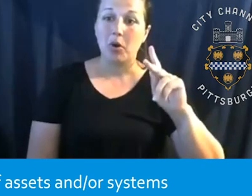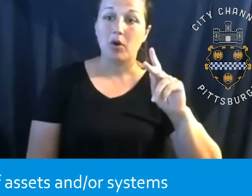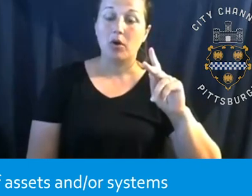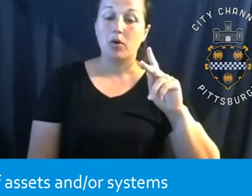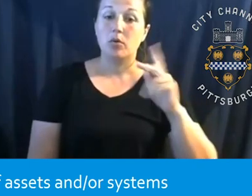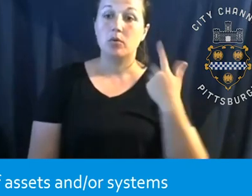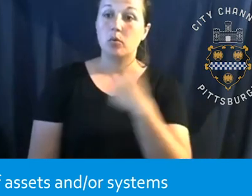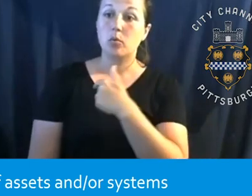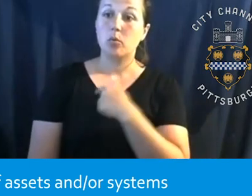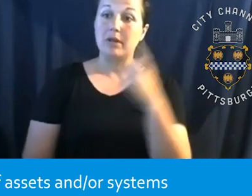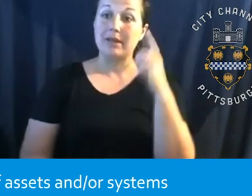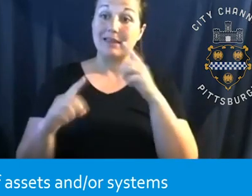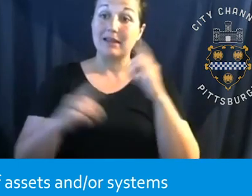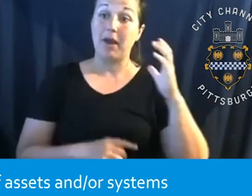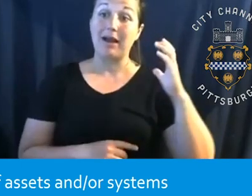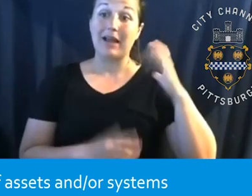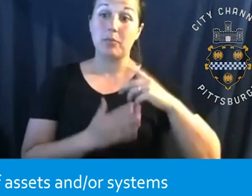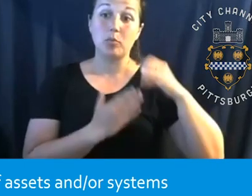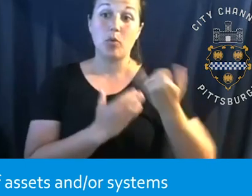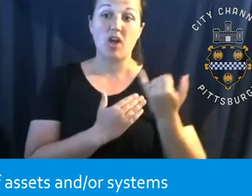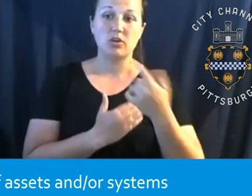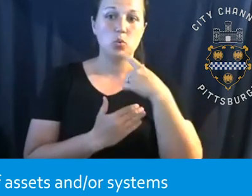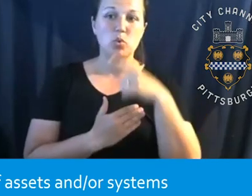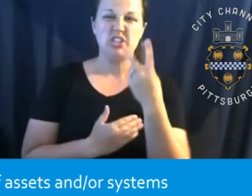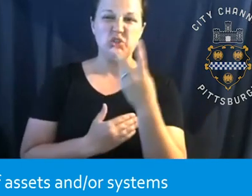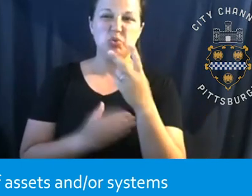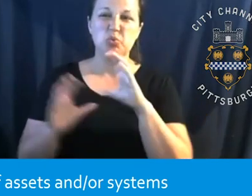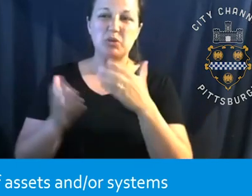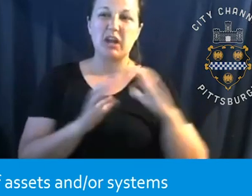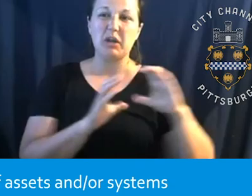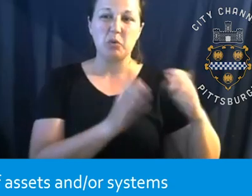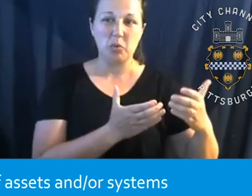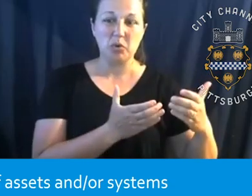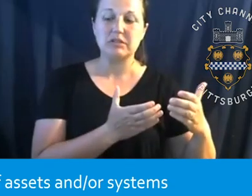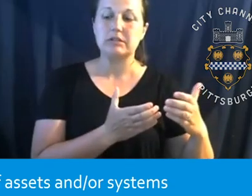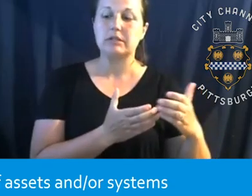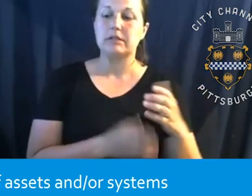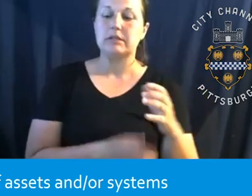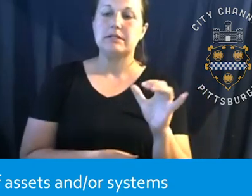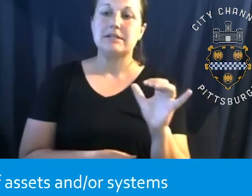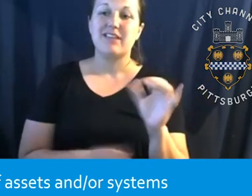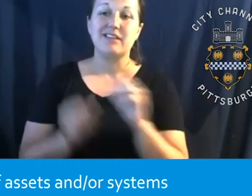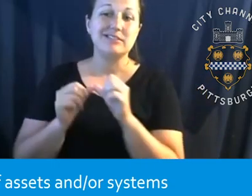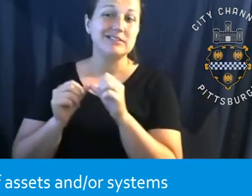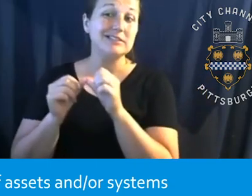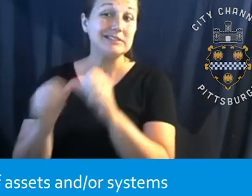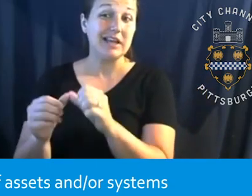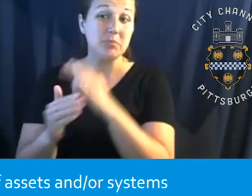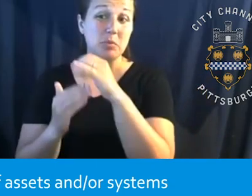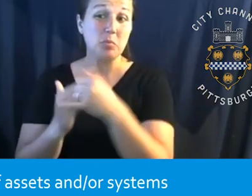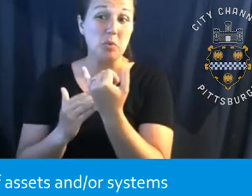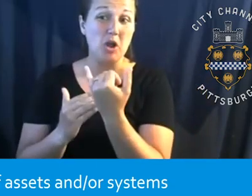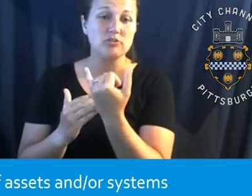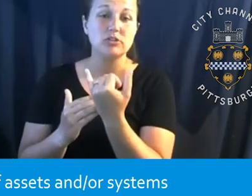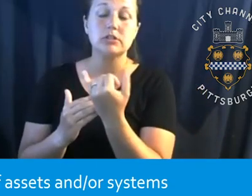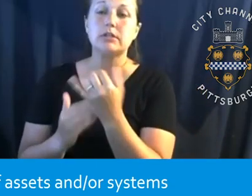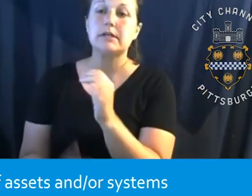projects, we really kind of lump them into two broad categories. I classify them as kind of a sustainment project. This is kind of very similar to what